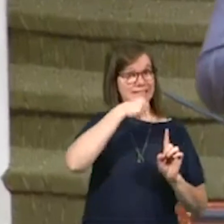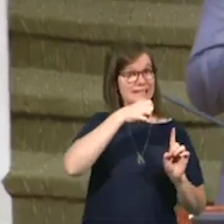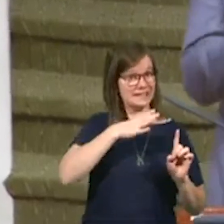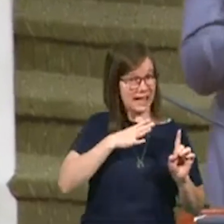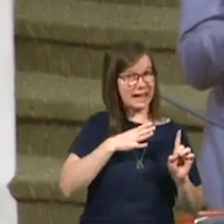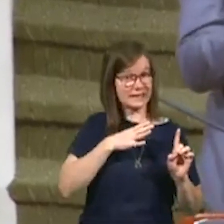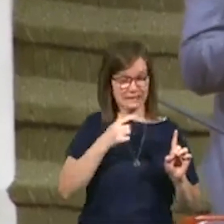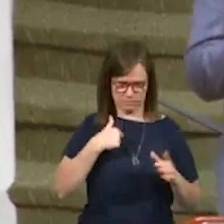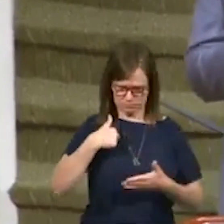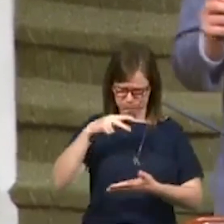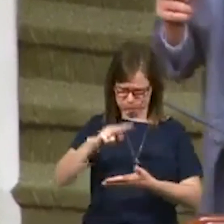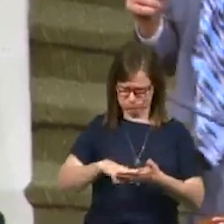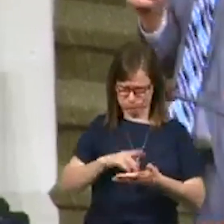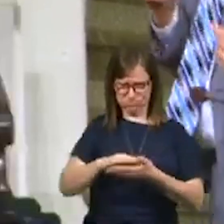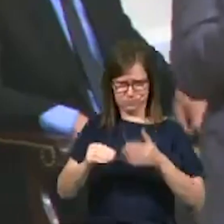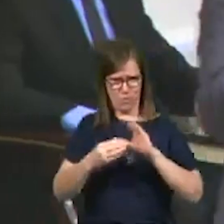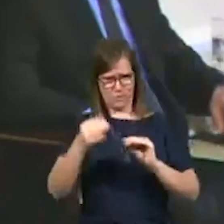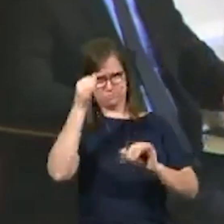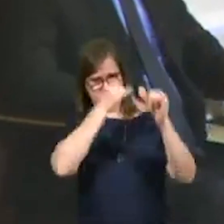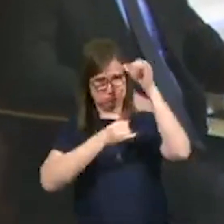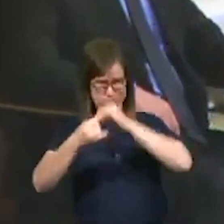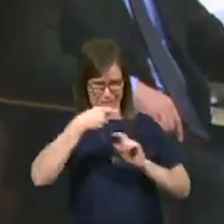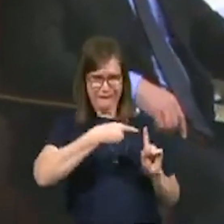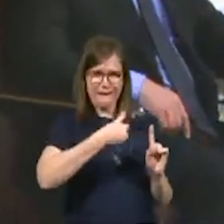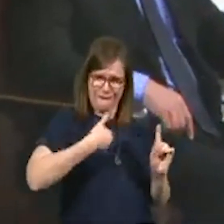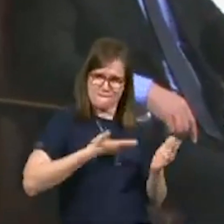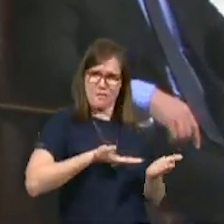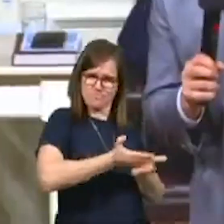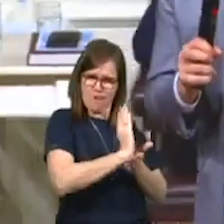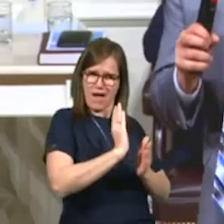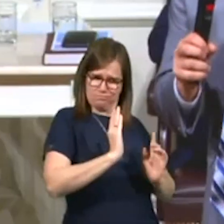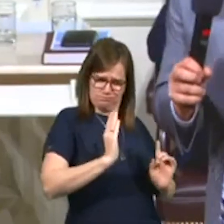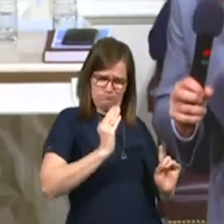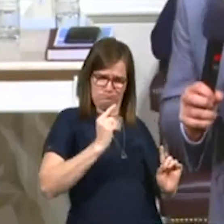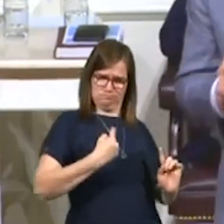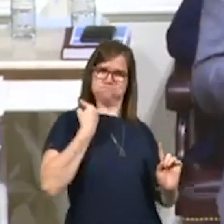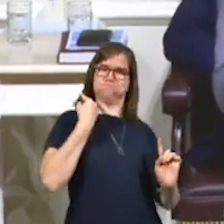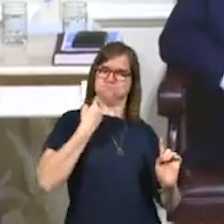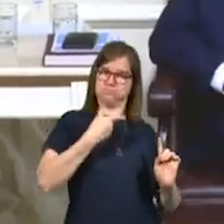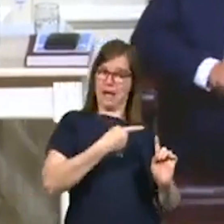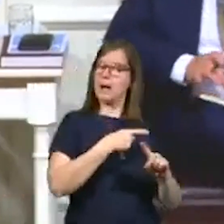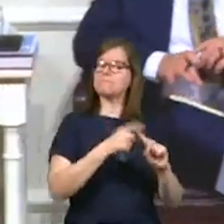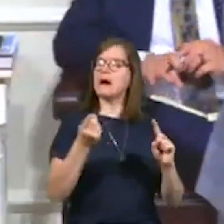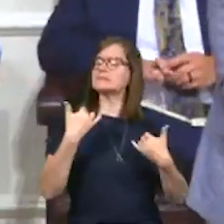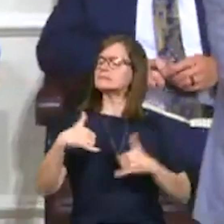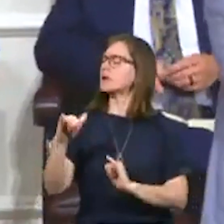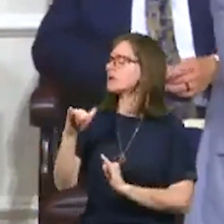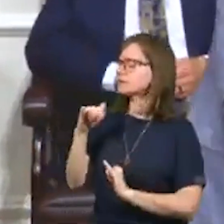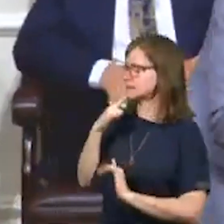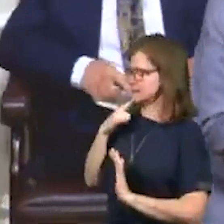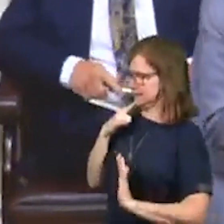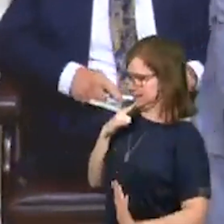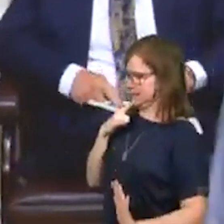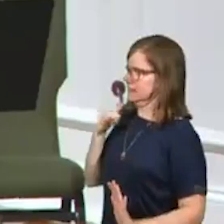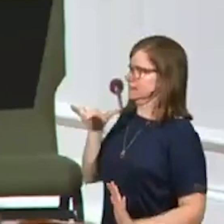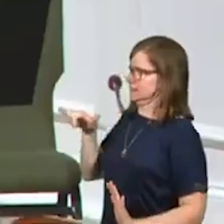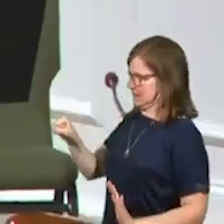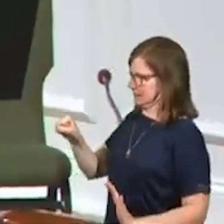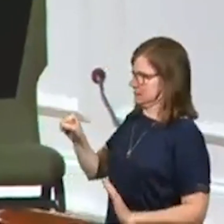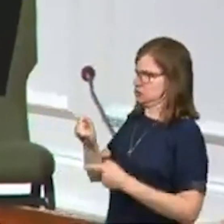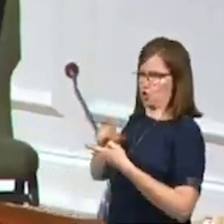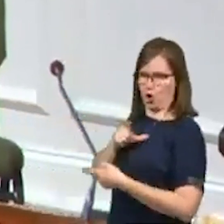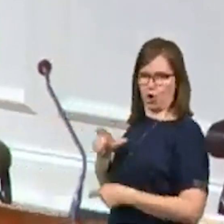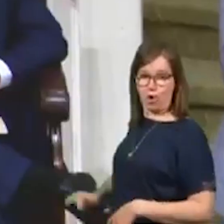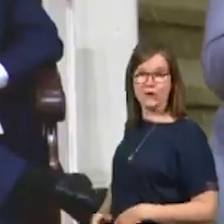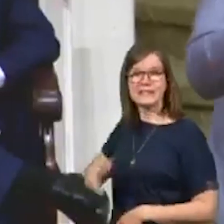as I read the story, she had good reason to be offended. Yet she still said, yes, Lord. Yes, Lord. My